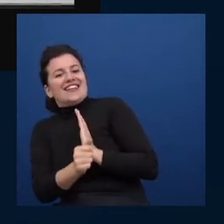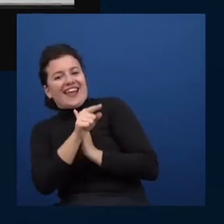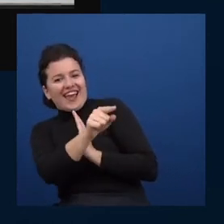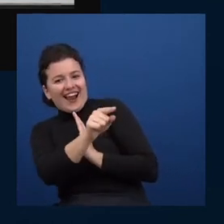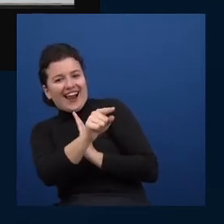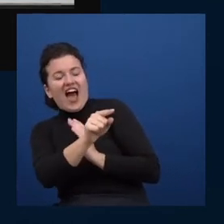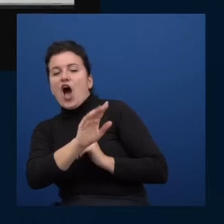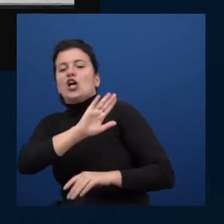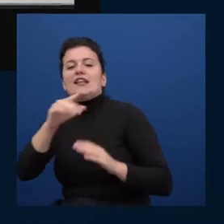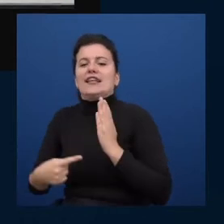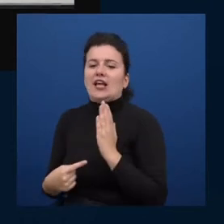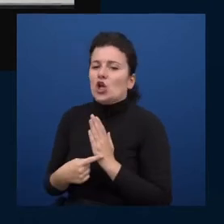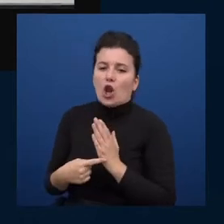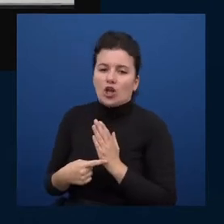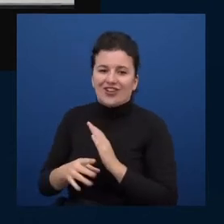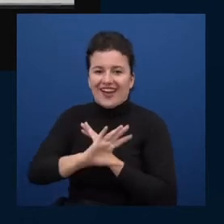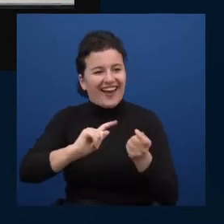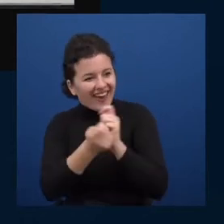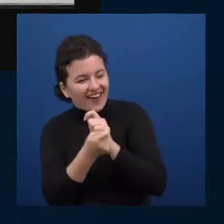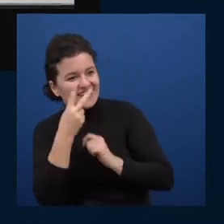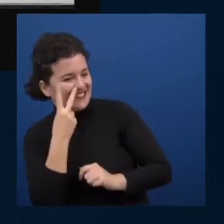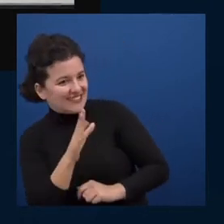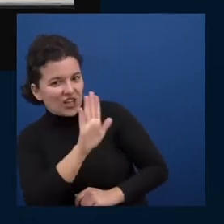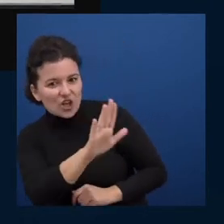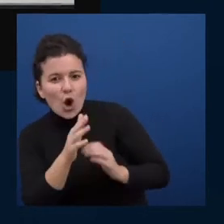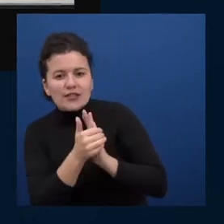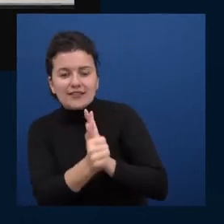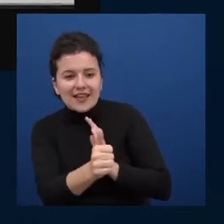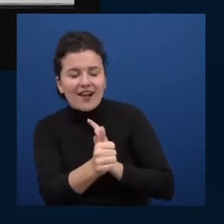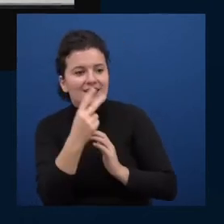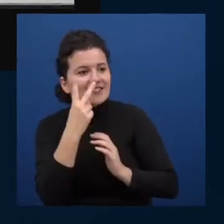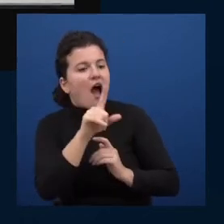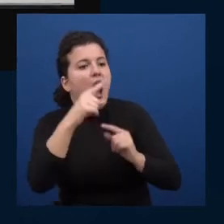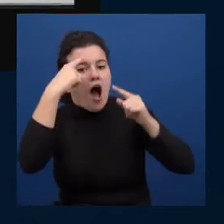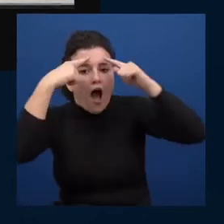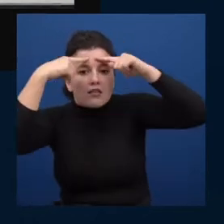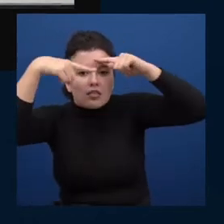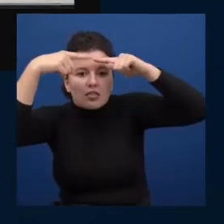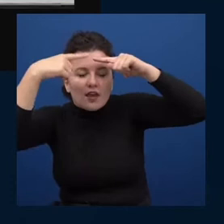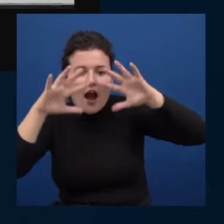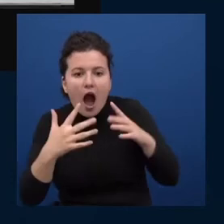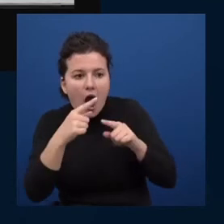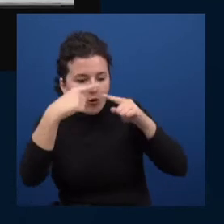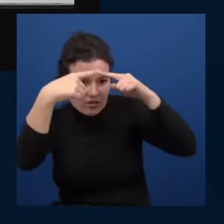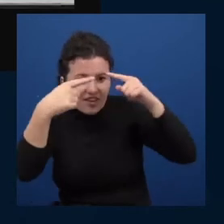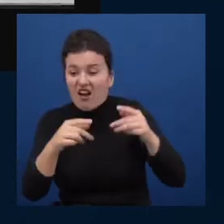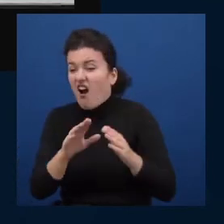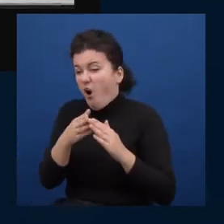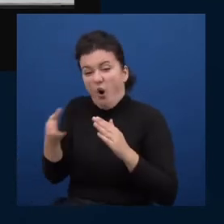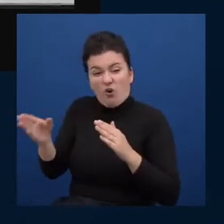be given a whiteboarding test or trivia test i want to know that you can think you can look the rest of it up